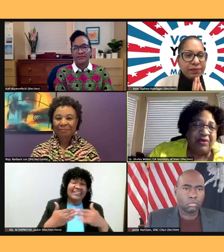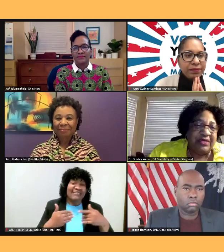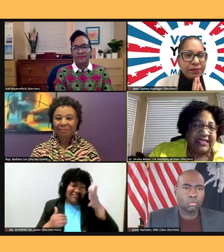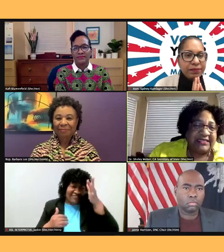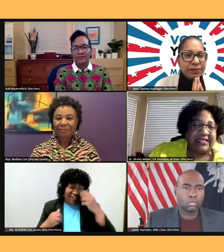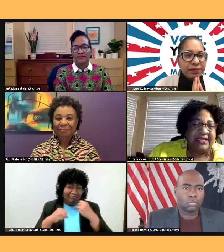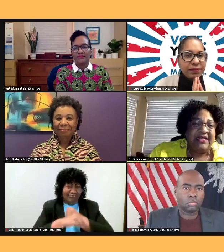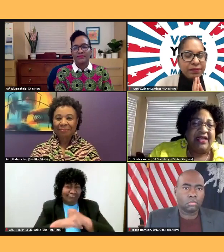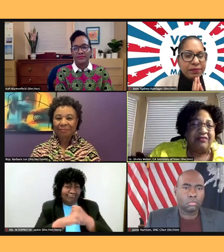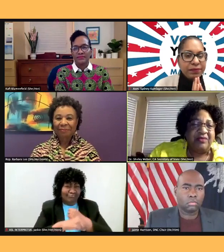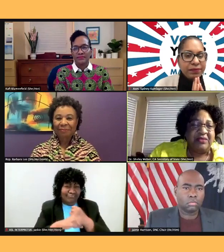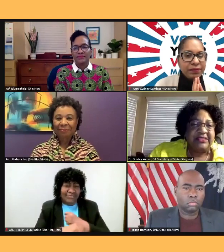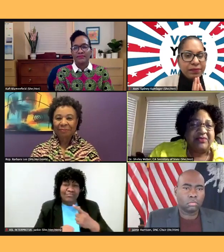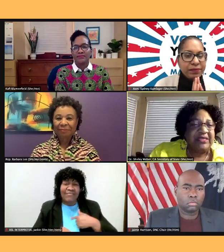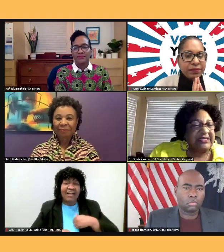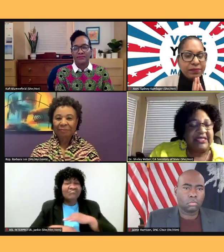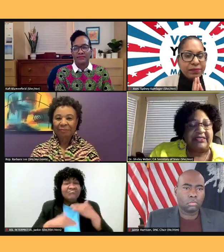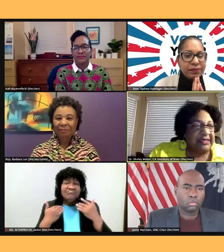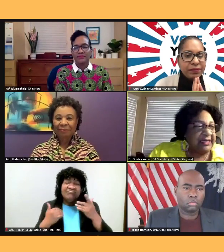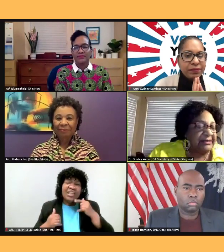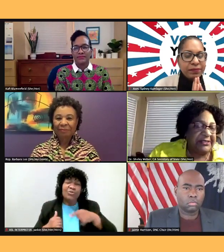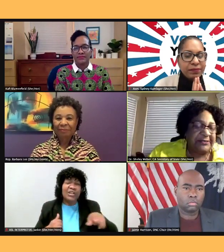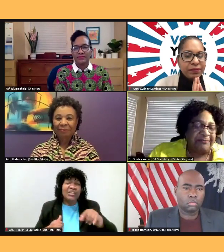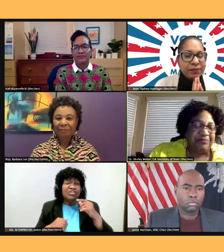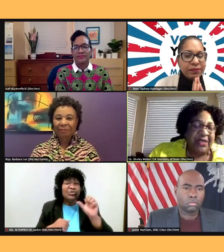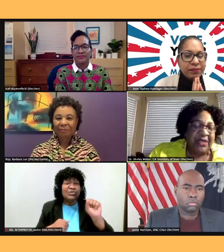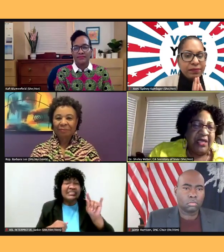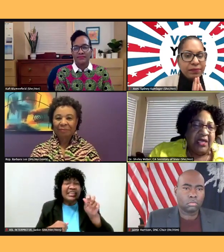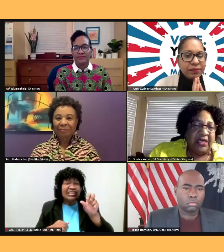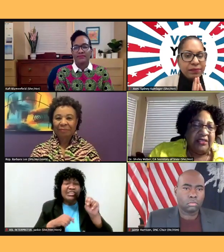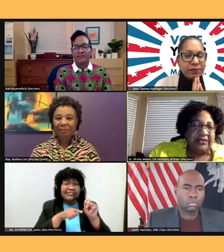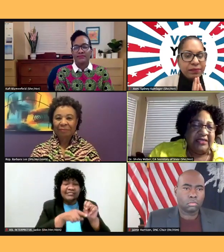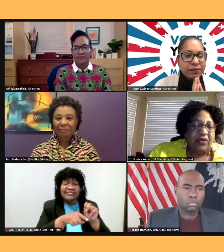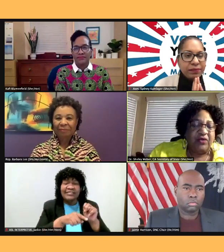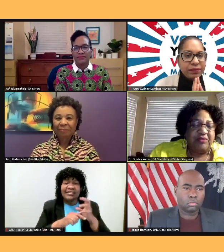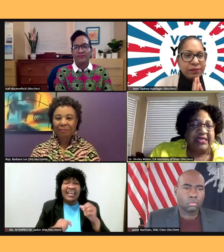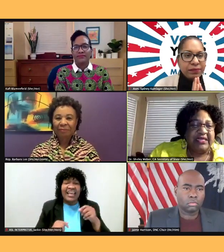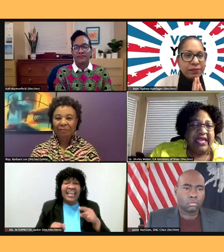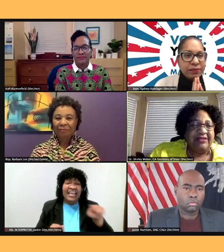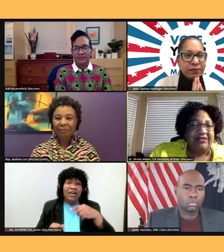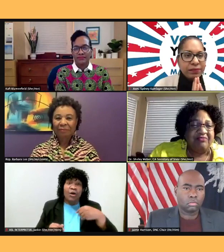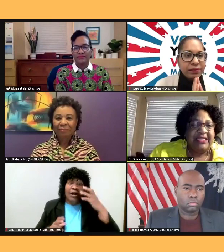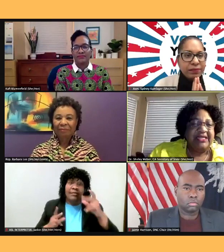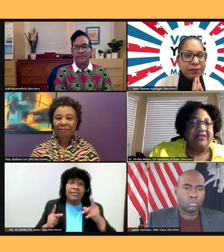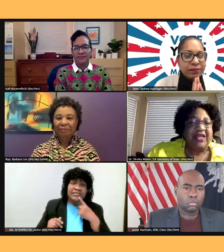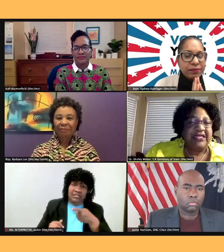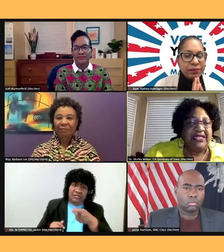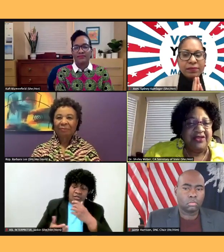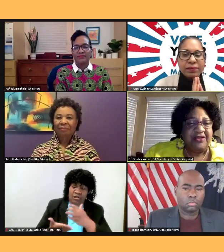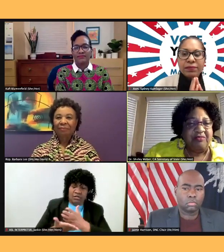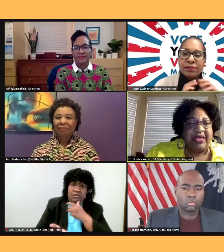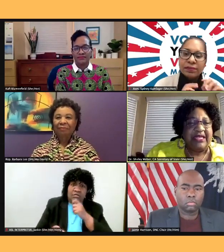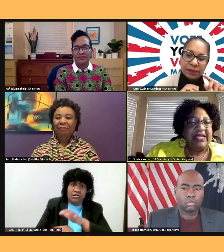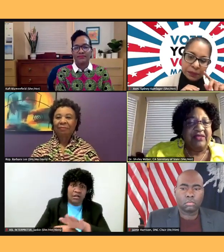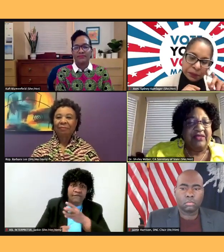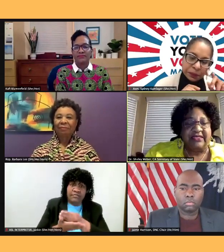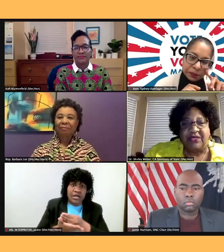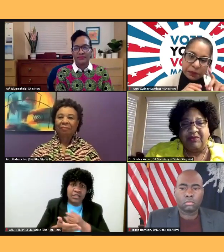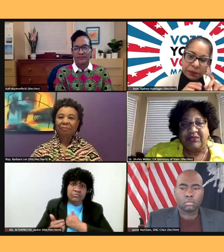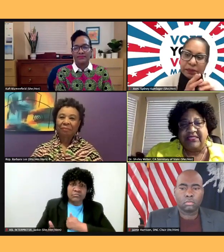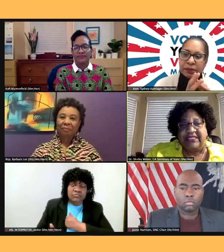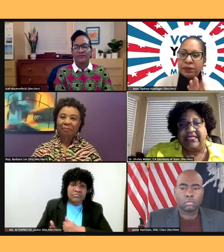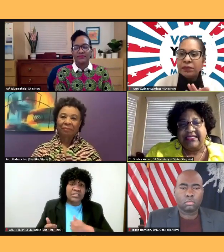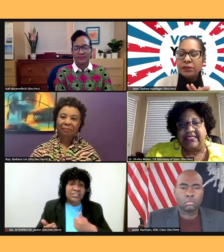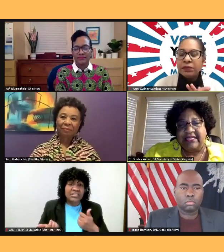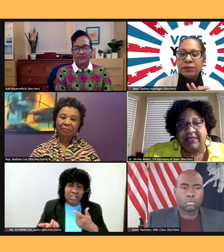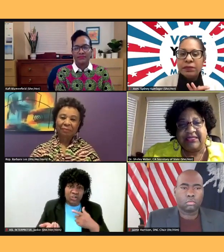enough. He went to the way station and, um, they told him that he hadn't made enough that year to break even. And so he was still in debt to them